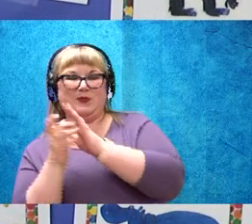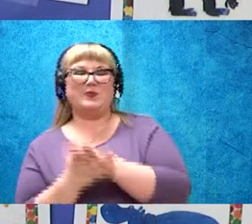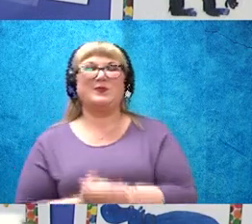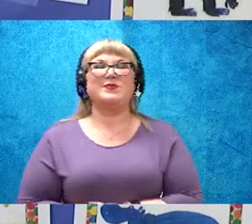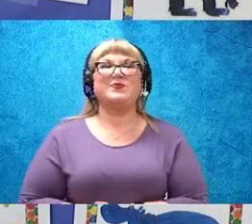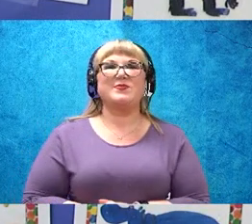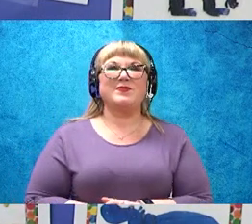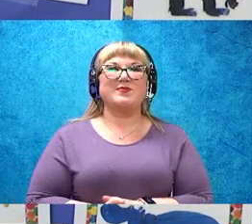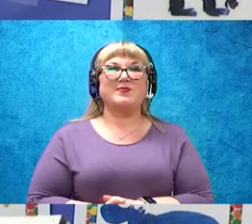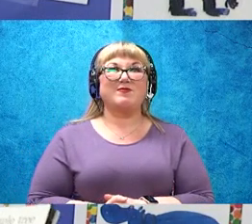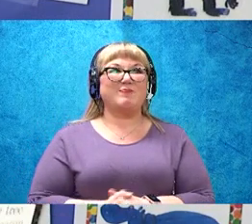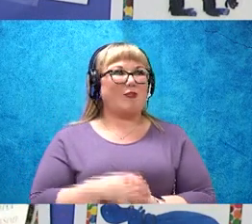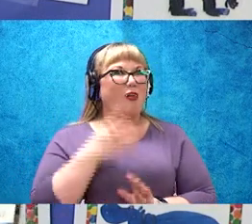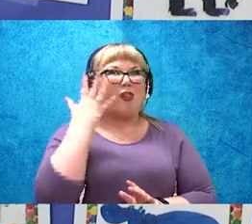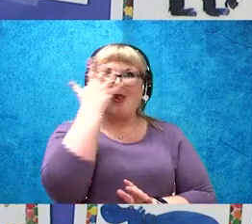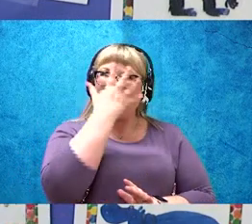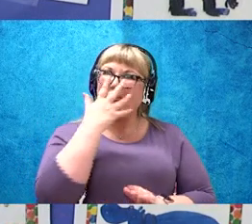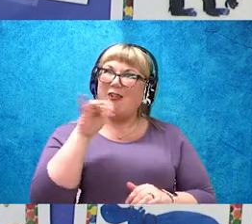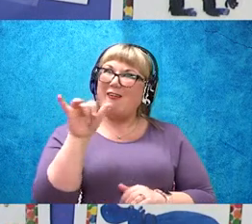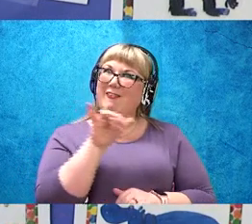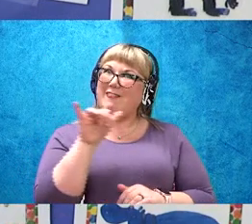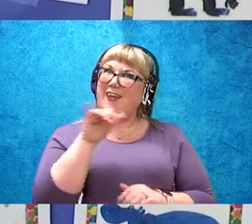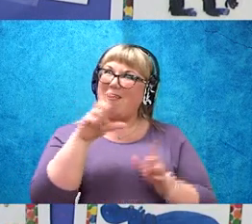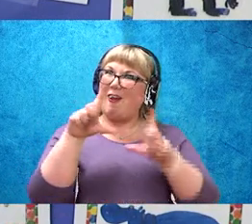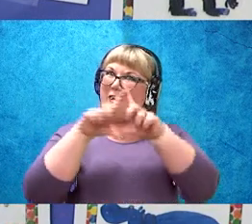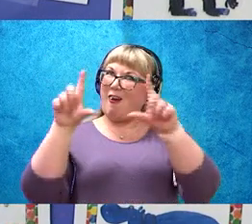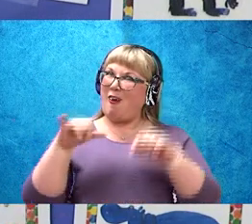This looks just like our concept cards.